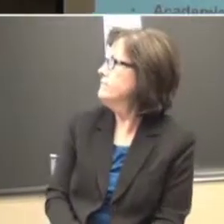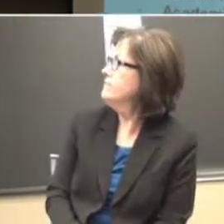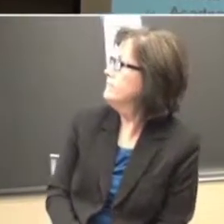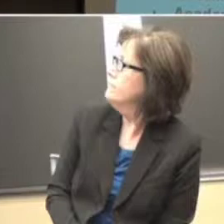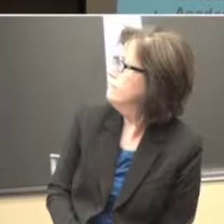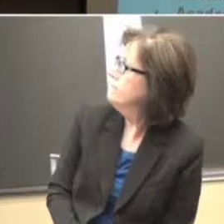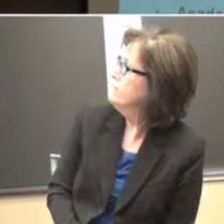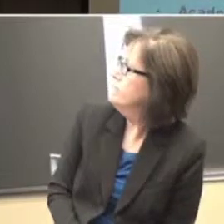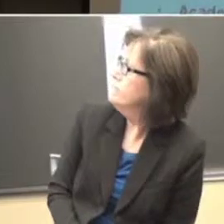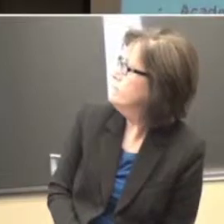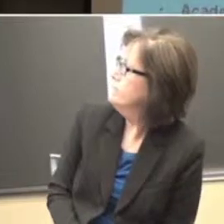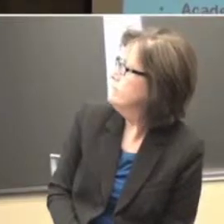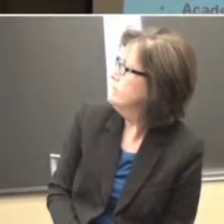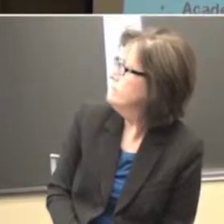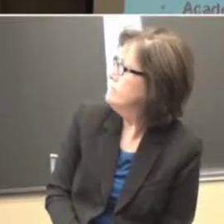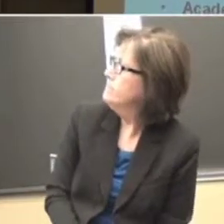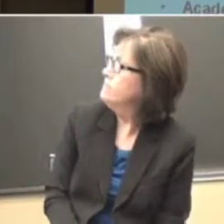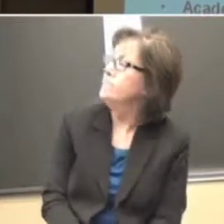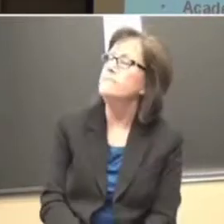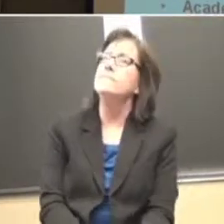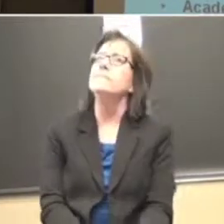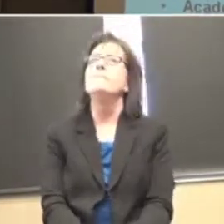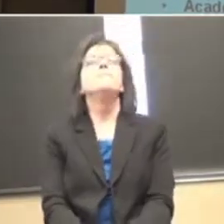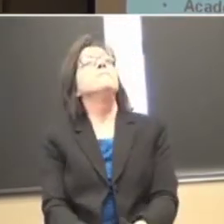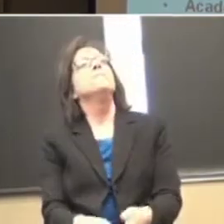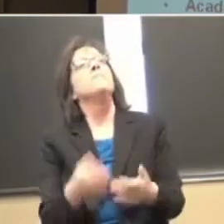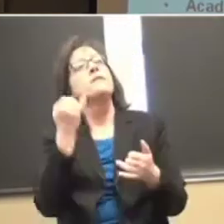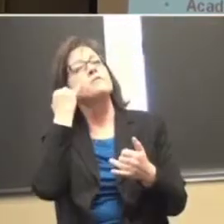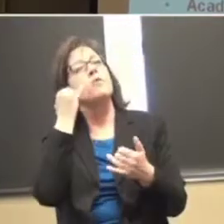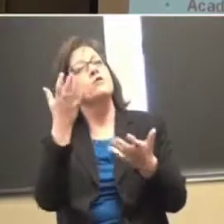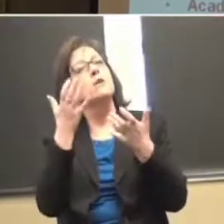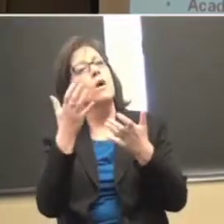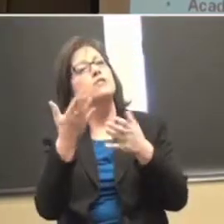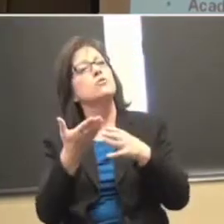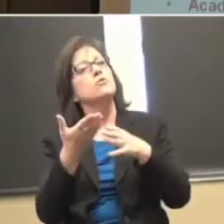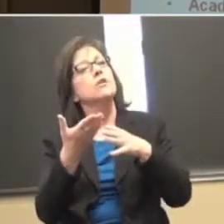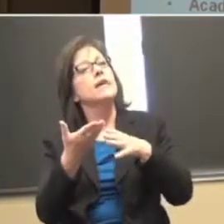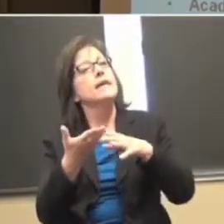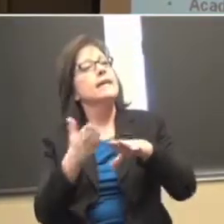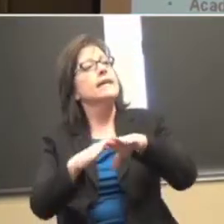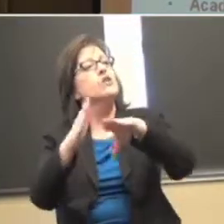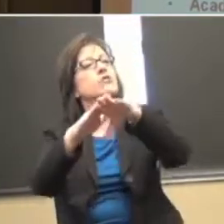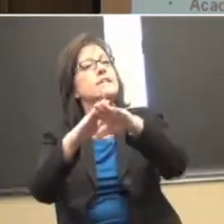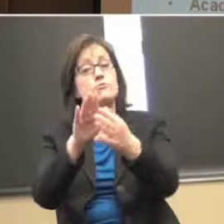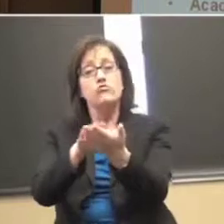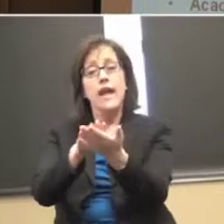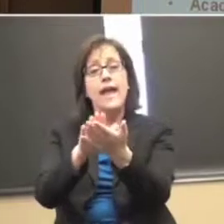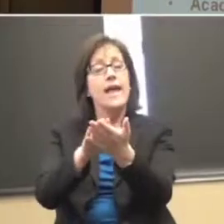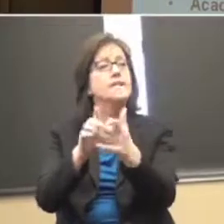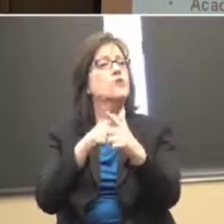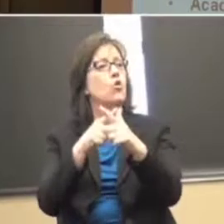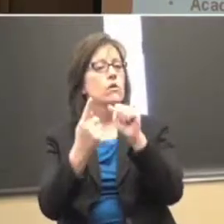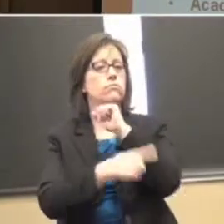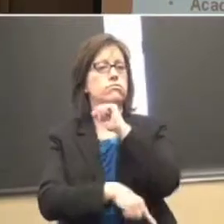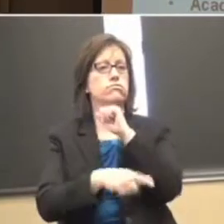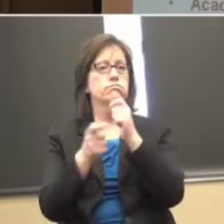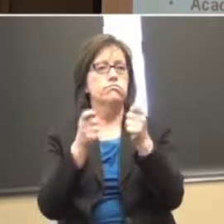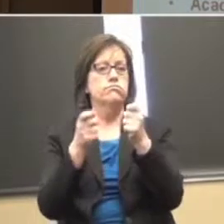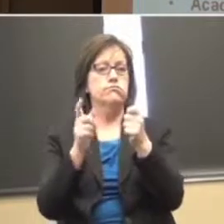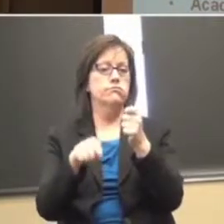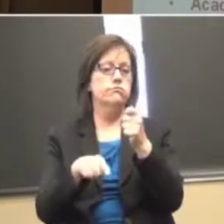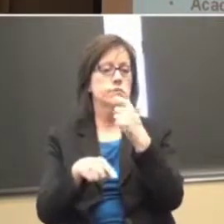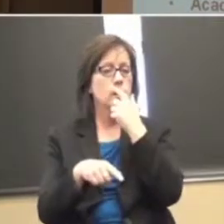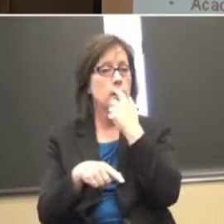So, let's say I want to look at increasing praise or reprimand. And we've talked about this before. For a lot of our